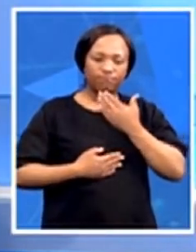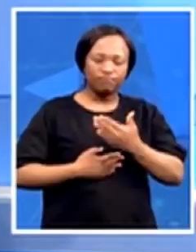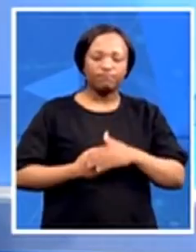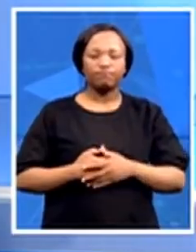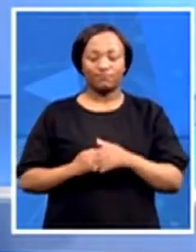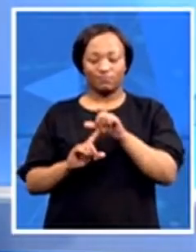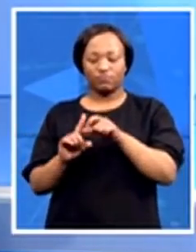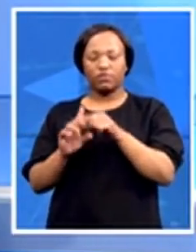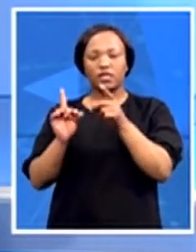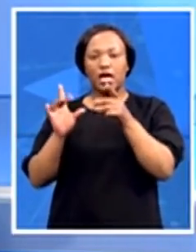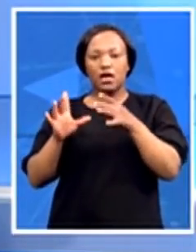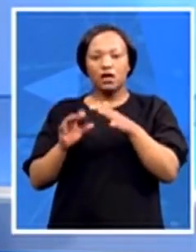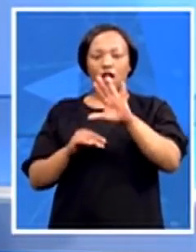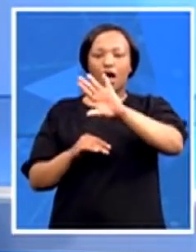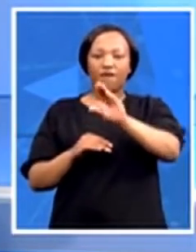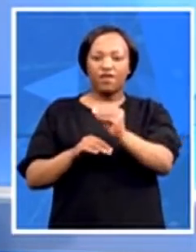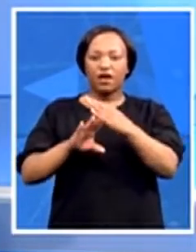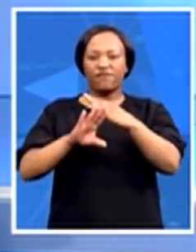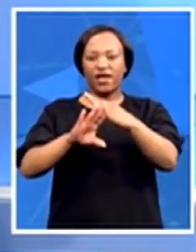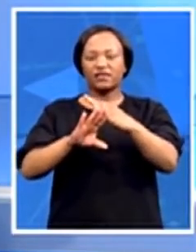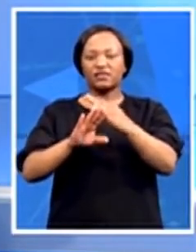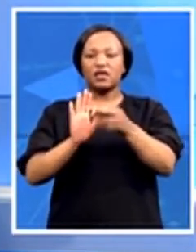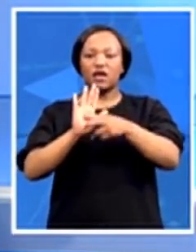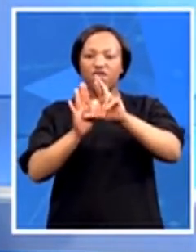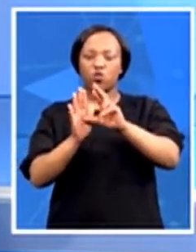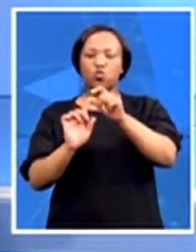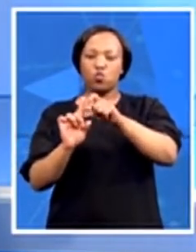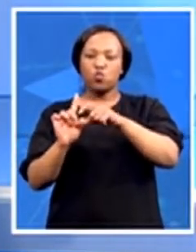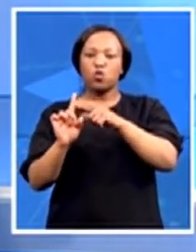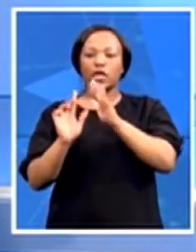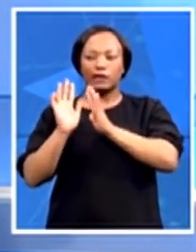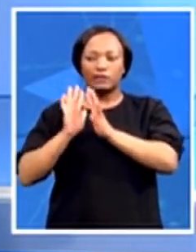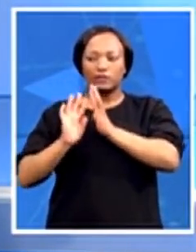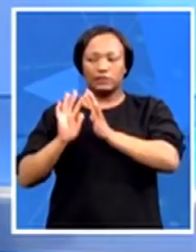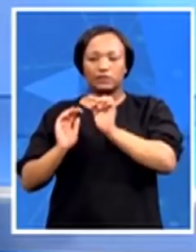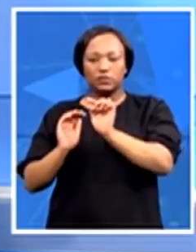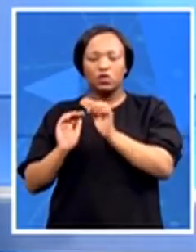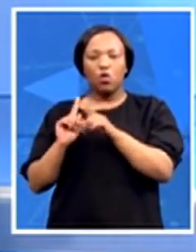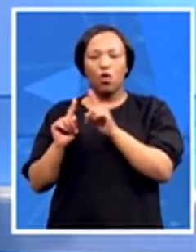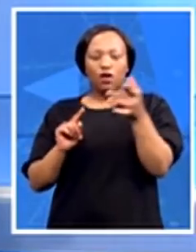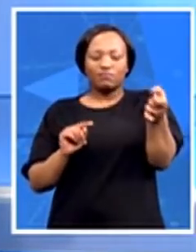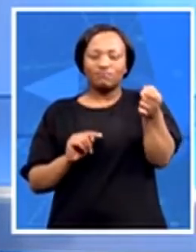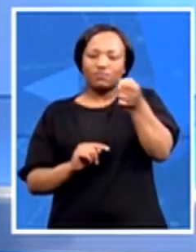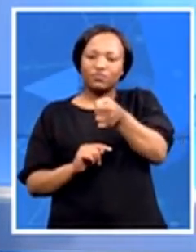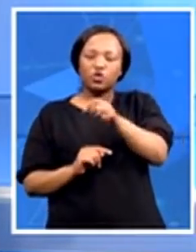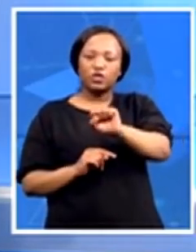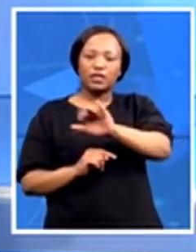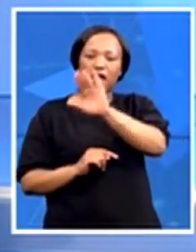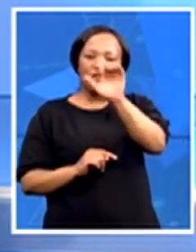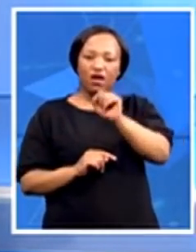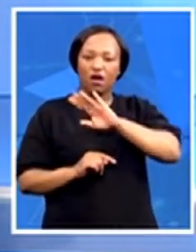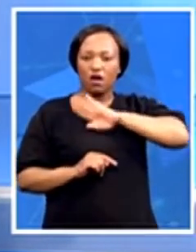Review, talking to us about that deployment of South African troops as part of a broader SADC